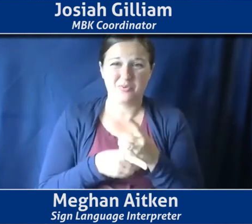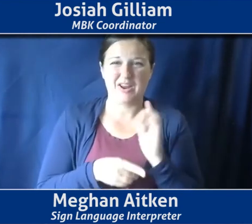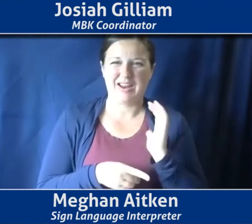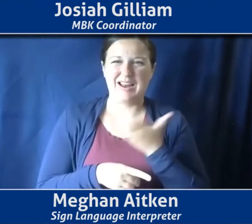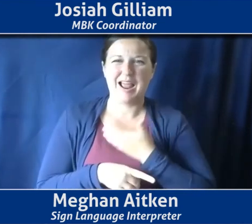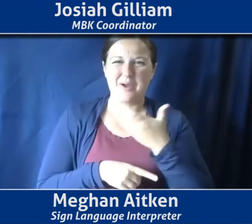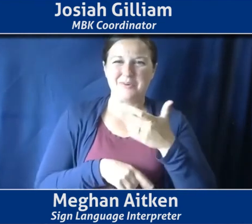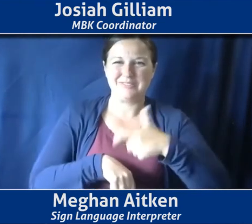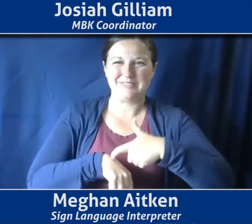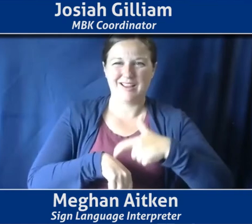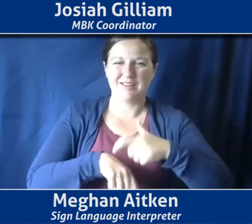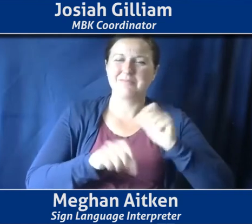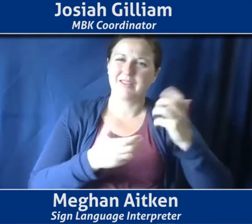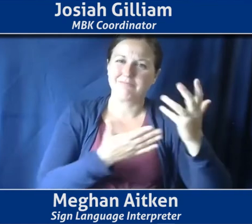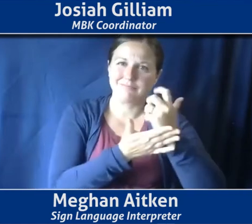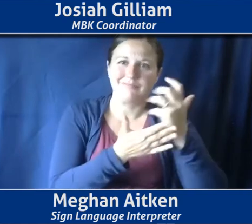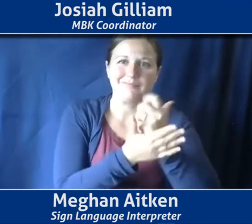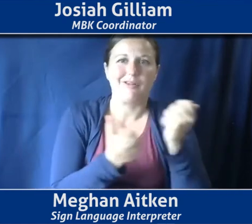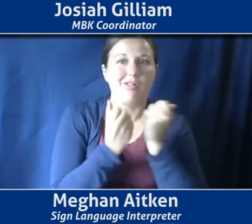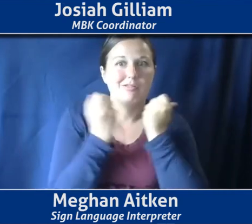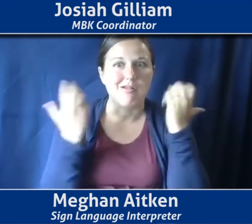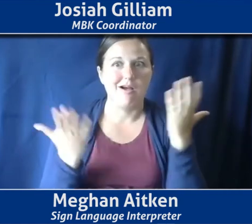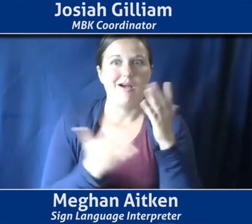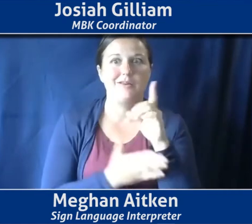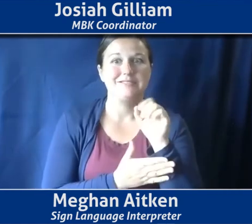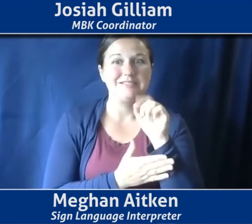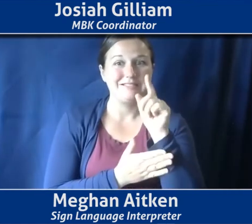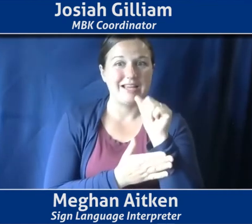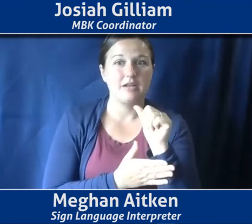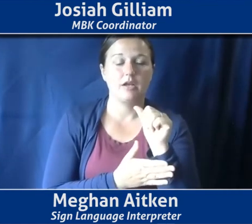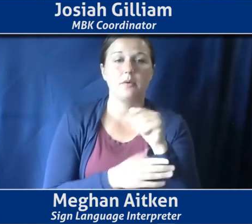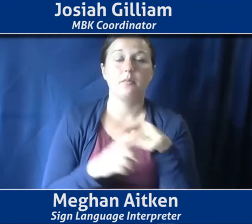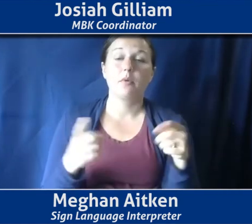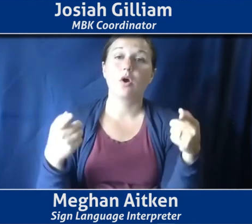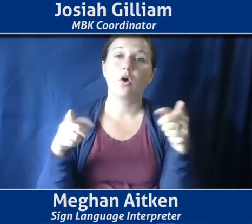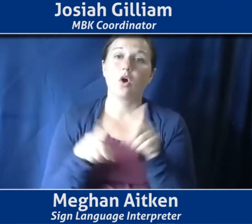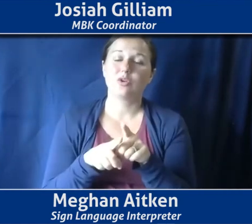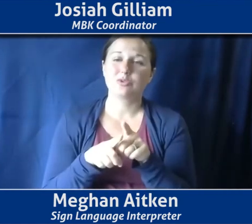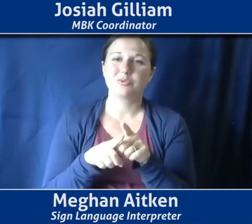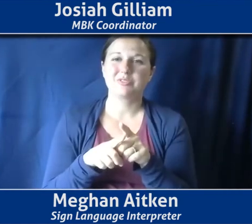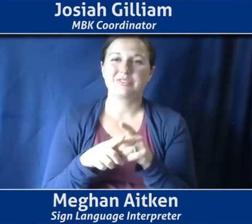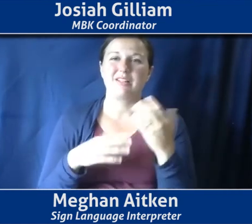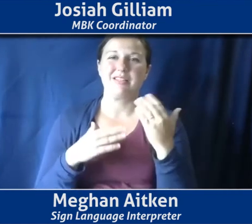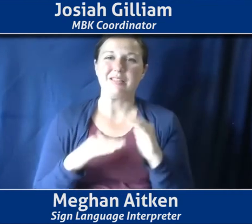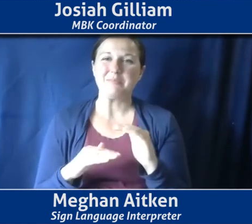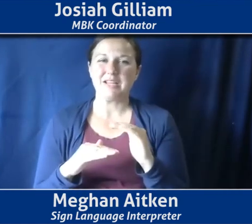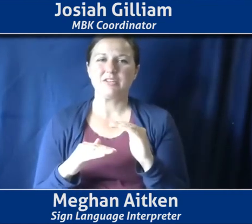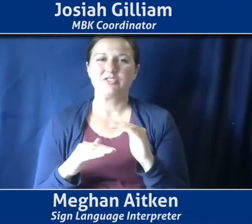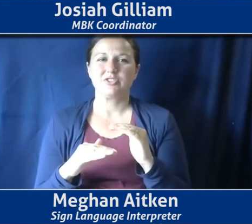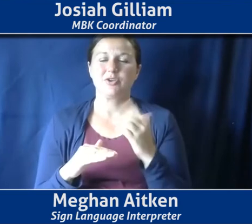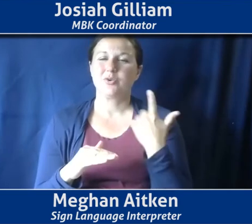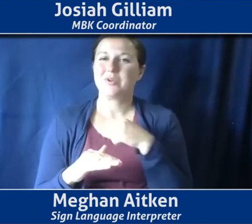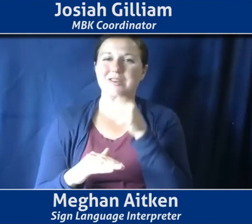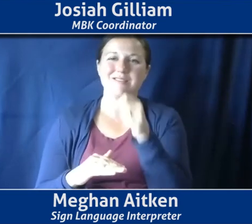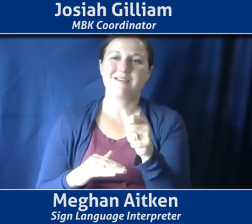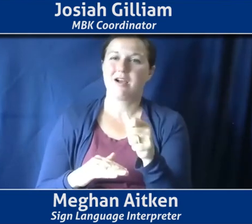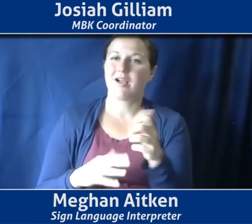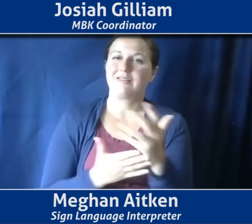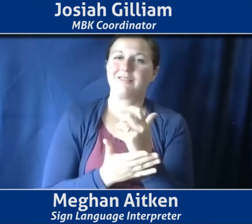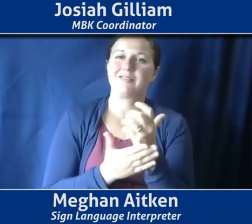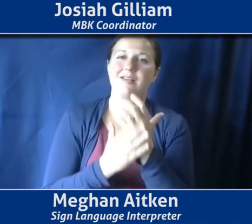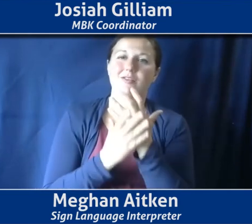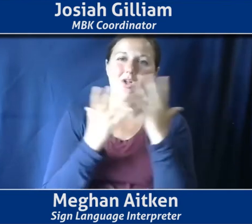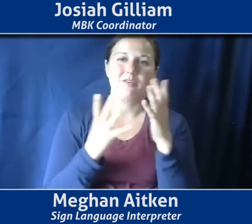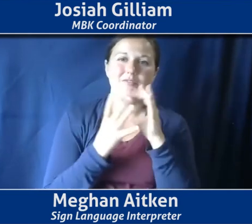gap that we've often not collected different kinds of data based on, um, gendered patterns, gender-based, uh,